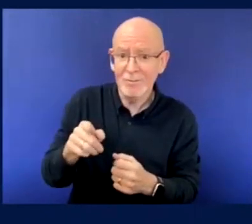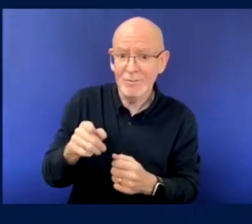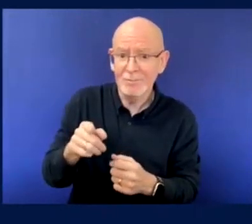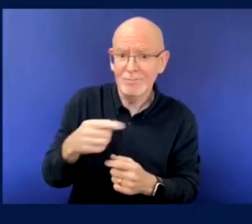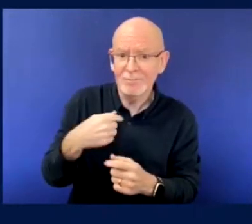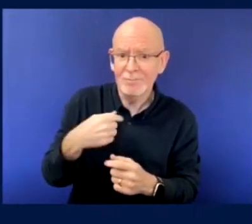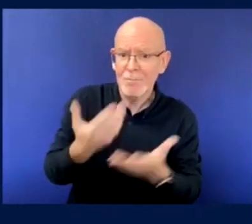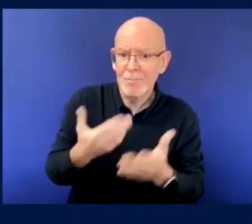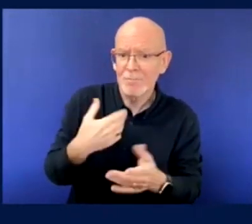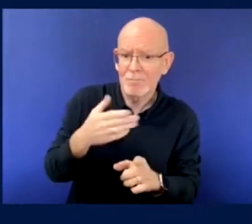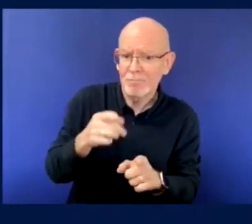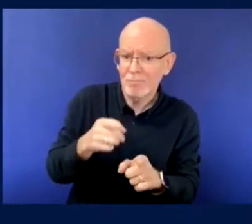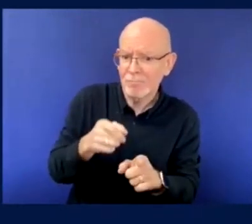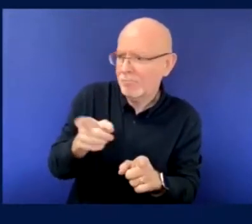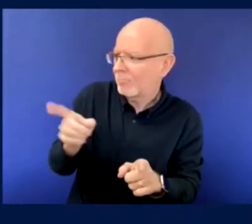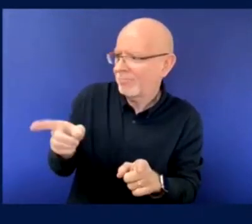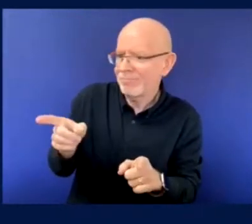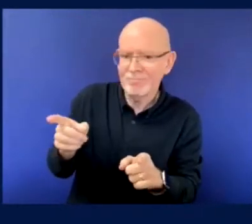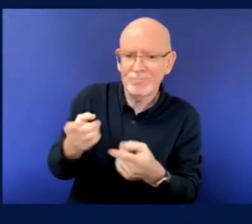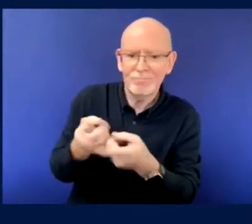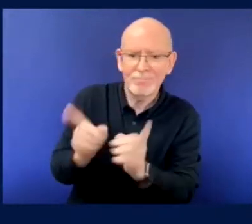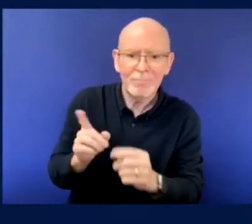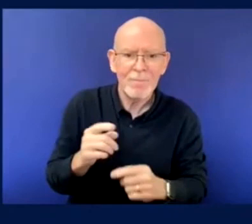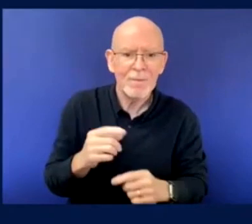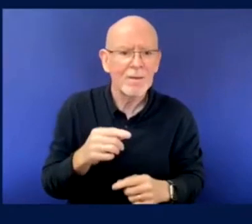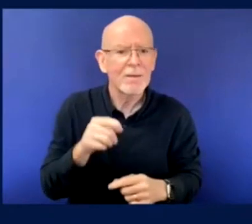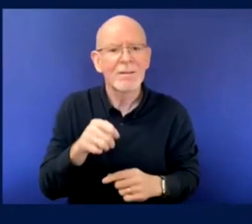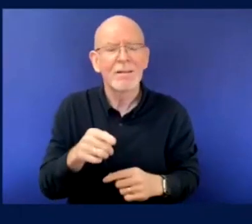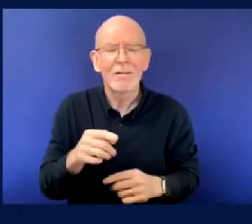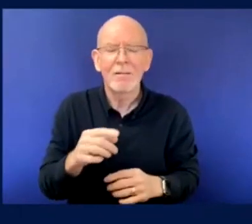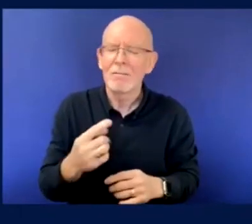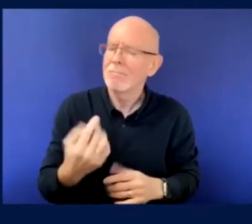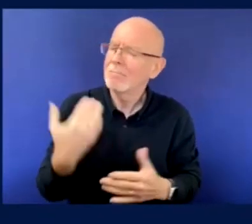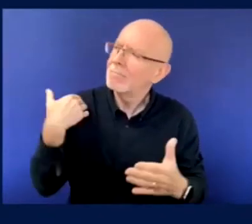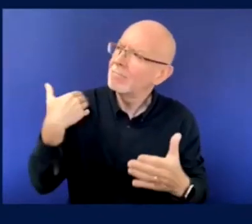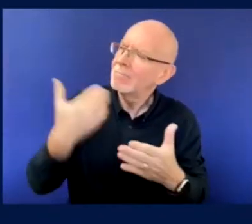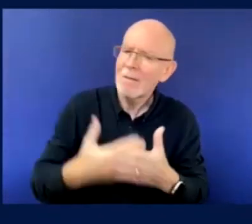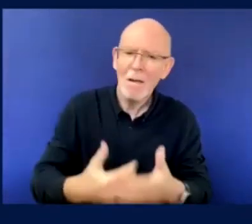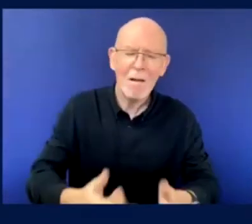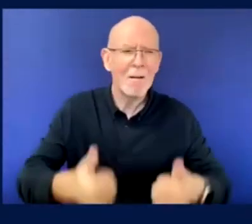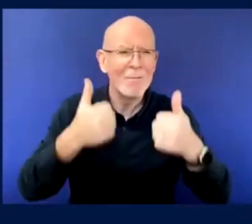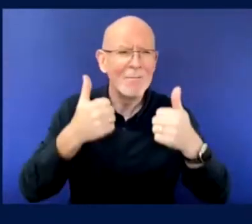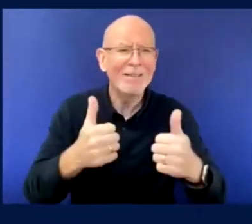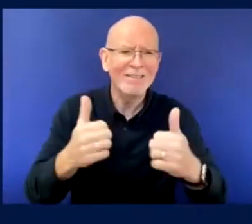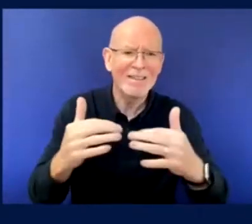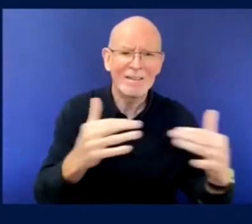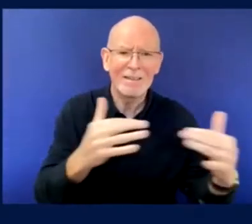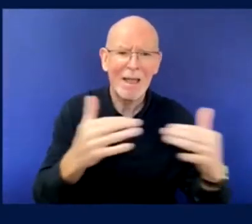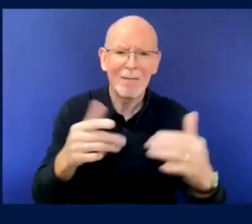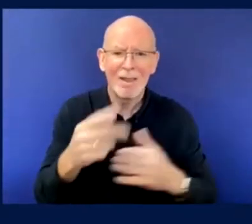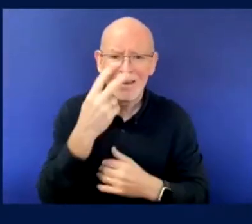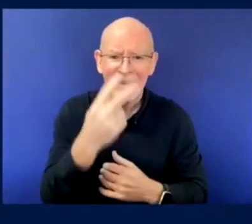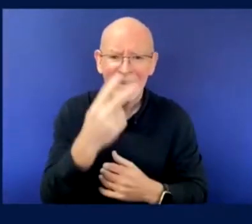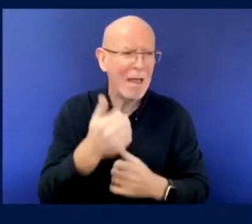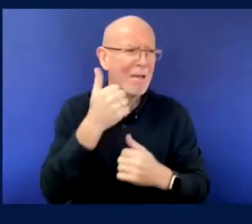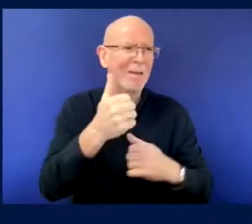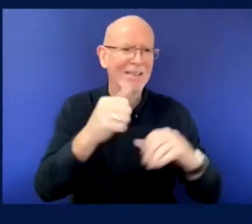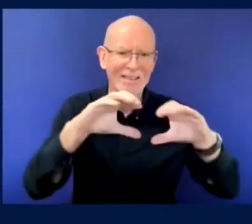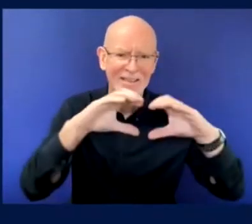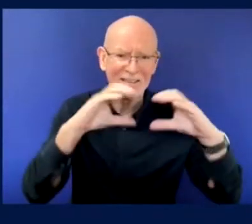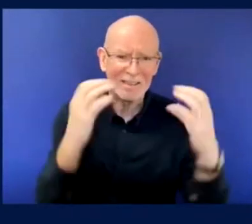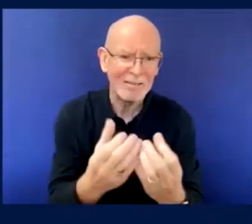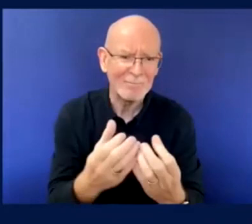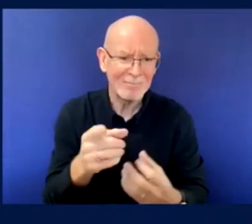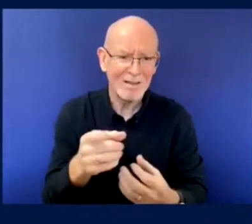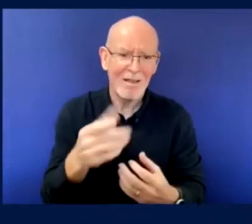With Werder, the best games was the 2009 Derby weeks against Hamburg when we kicked Hamburg out of every competition